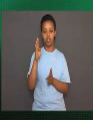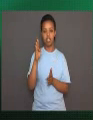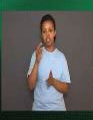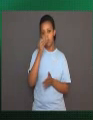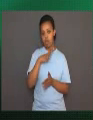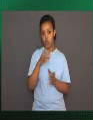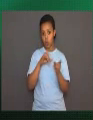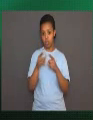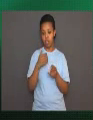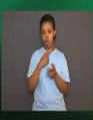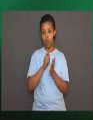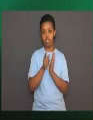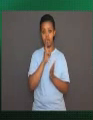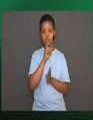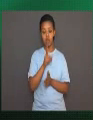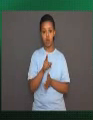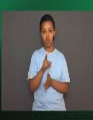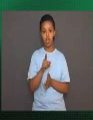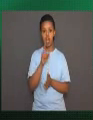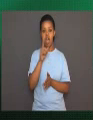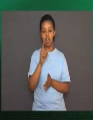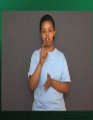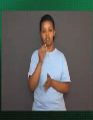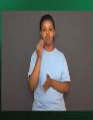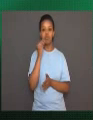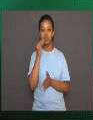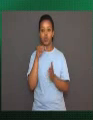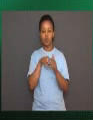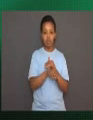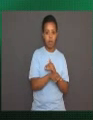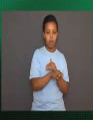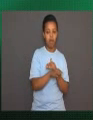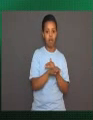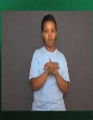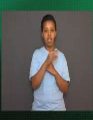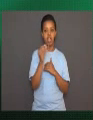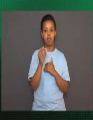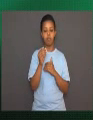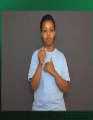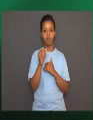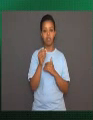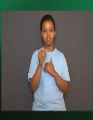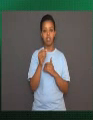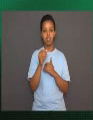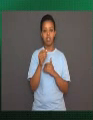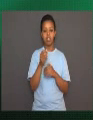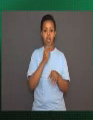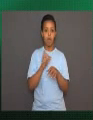is when we walk into a room and immediately notice a strong odor.